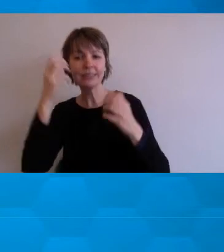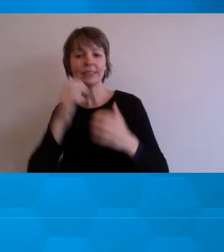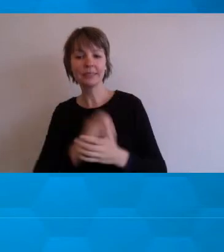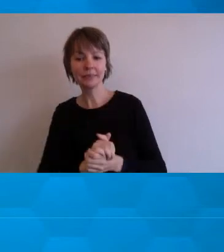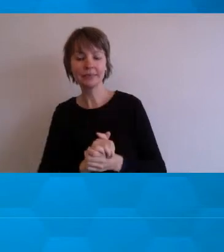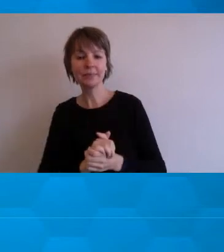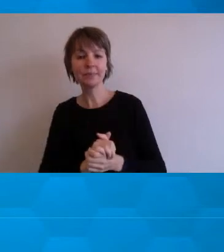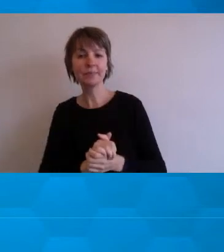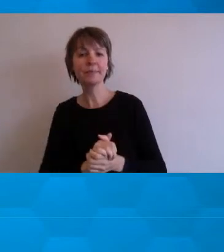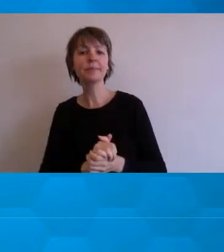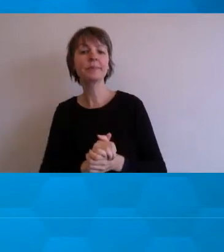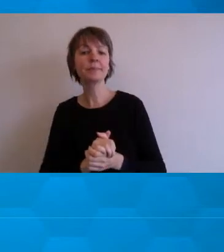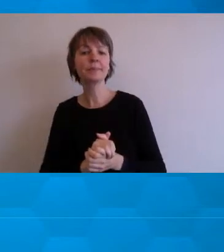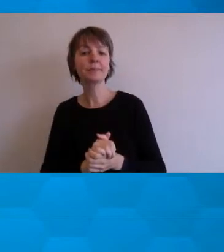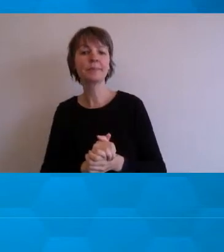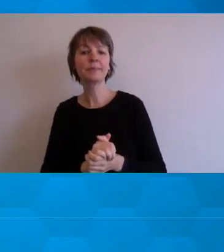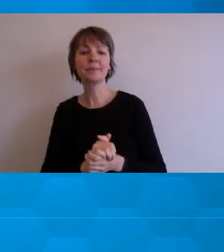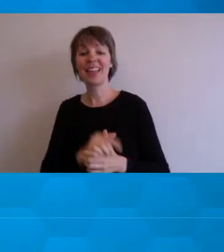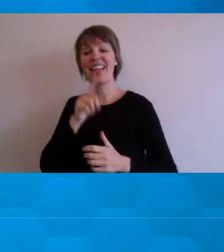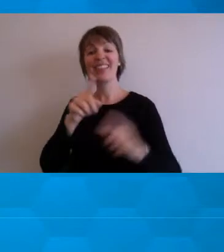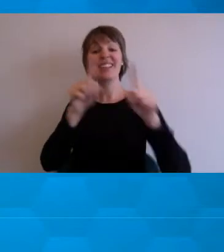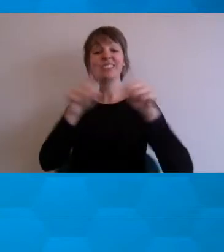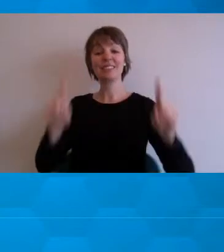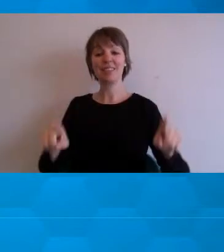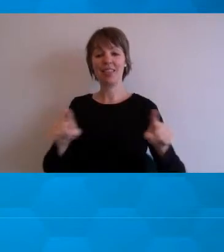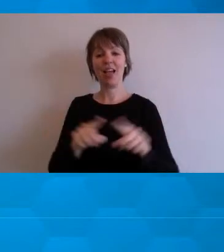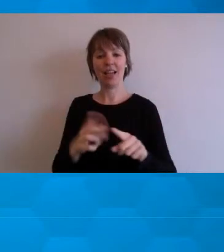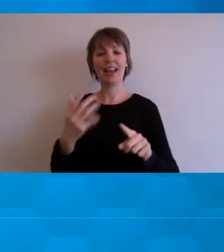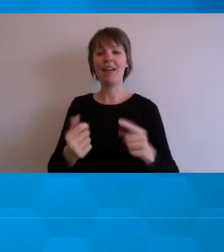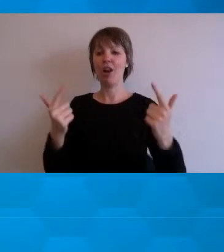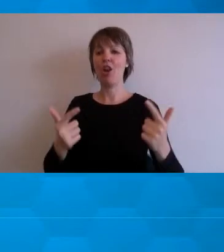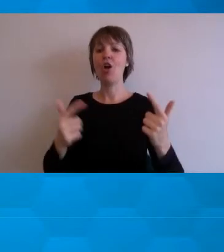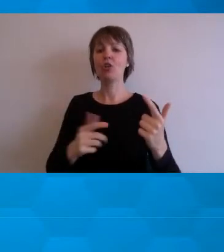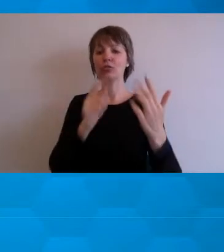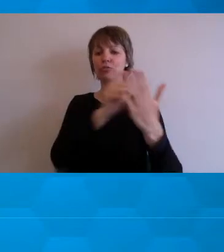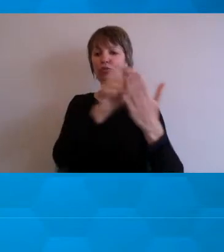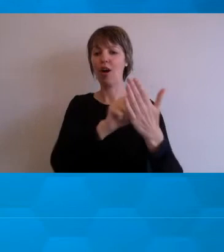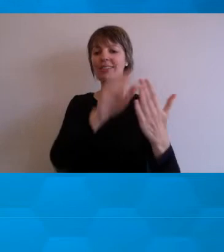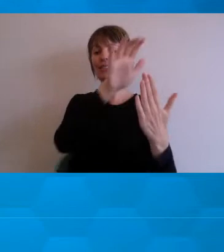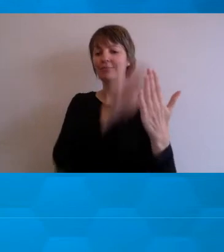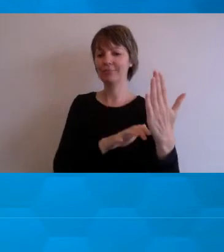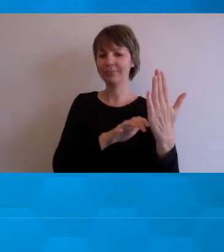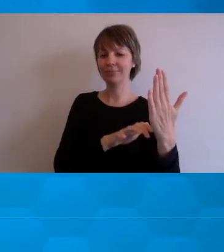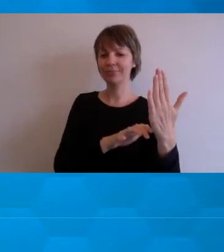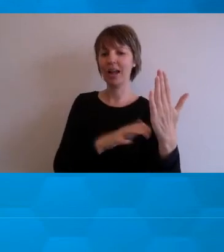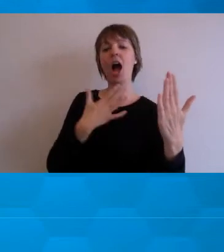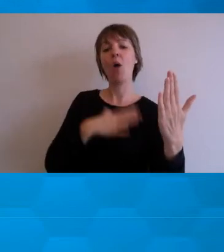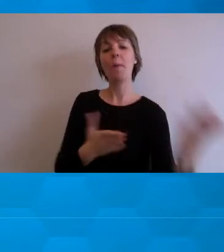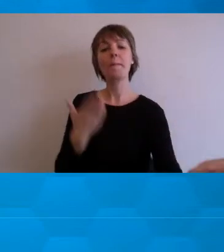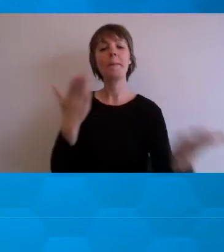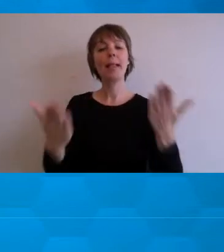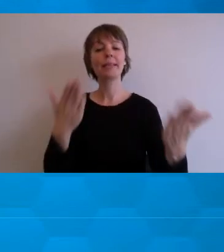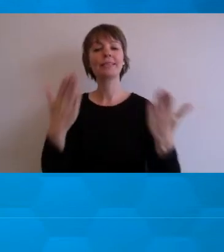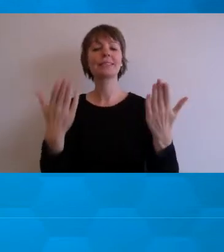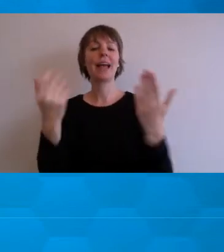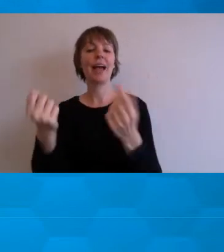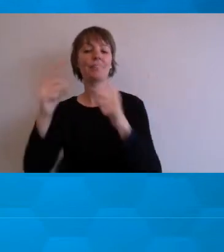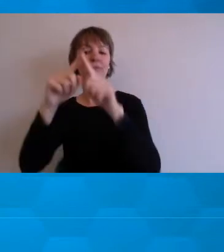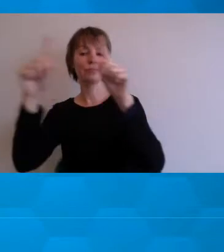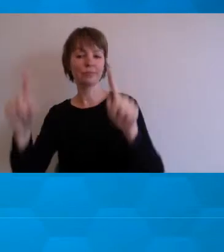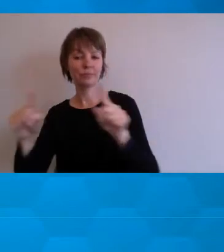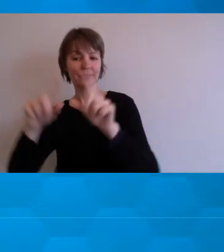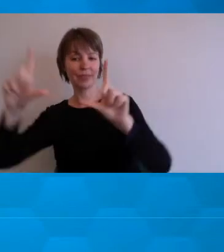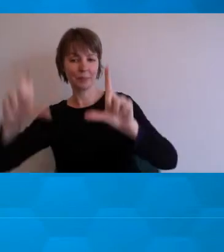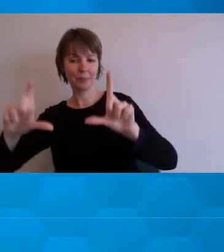text on this slide and I wanted to balance it out with an image. We often get told that images need alternative texts,